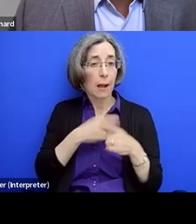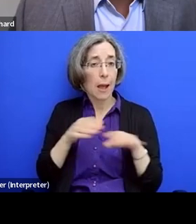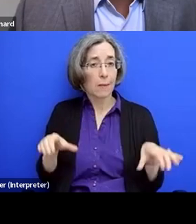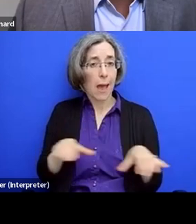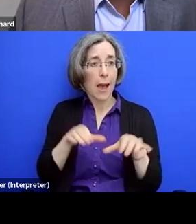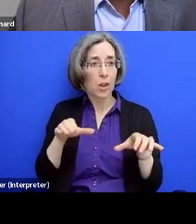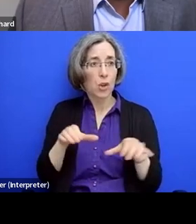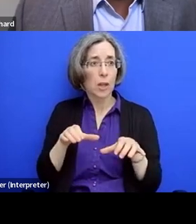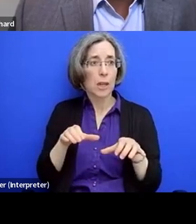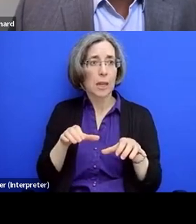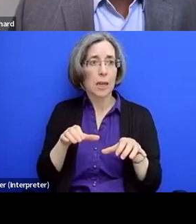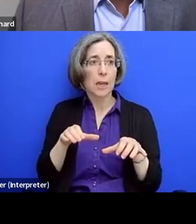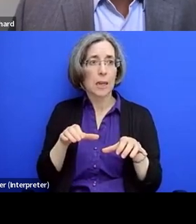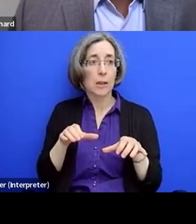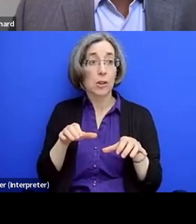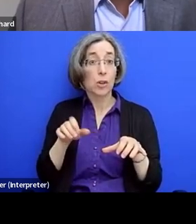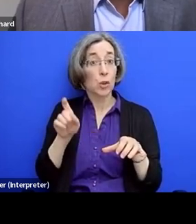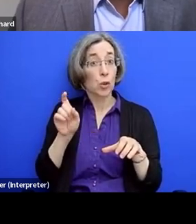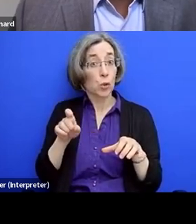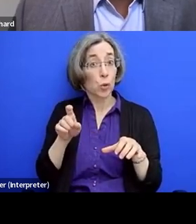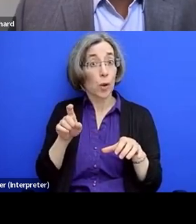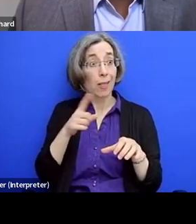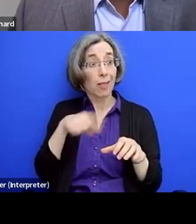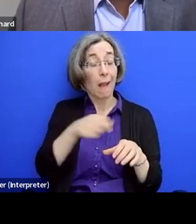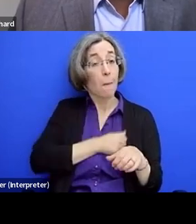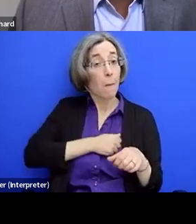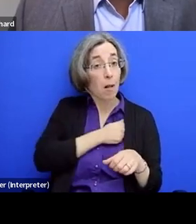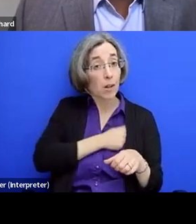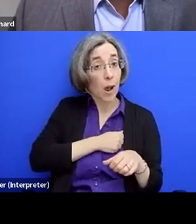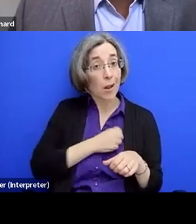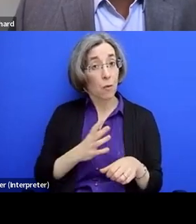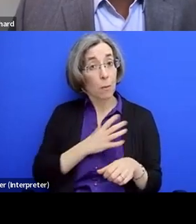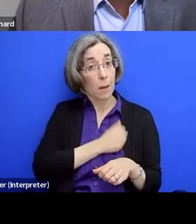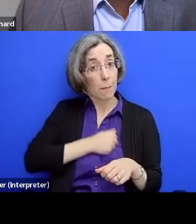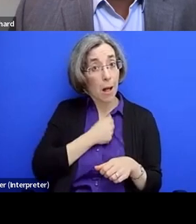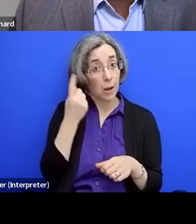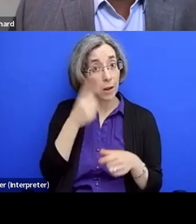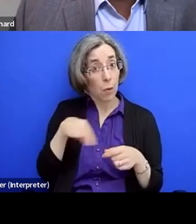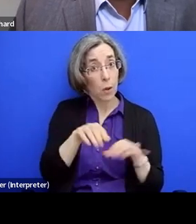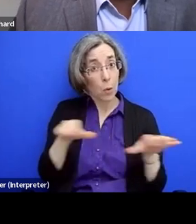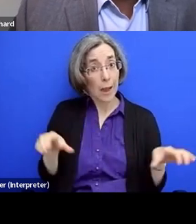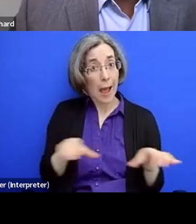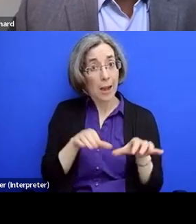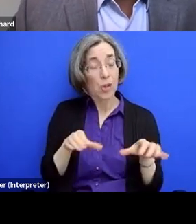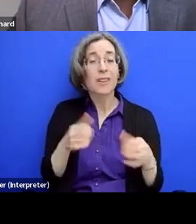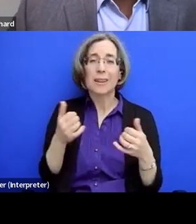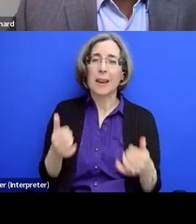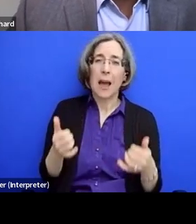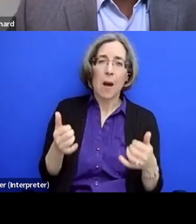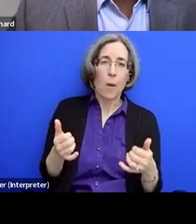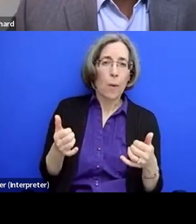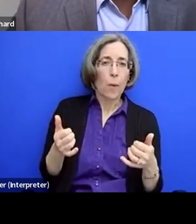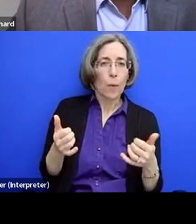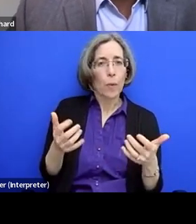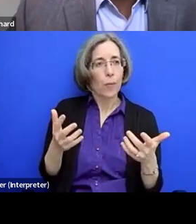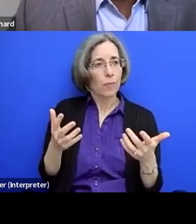of meeting an apology, a formal apology. This is something that is now very prevalent within, you know,